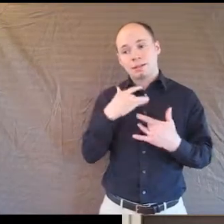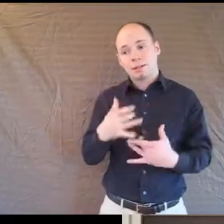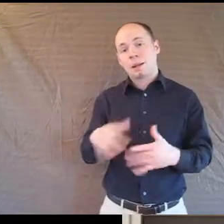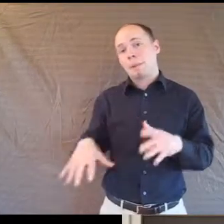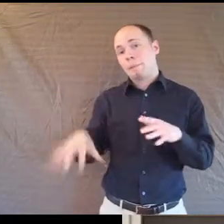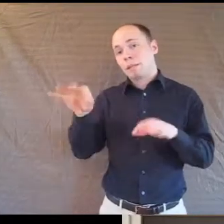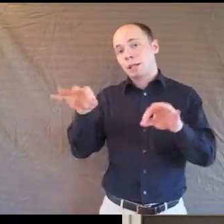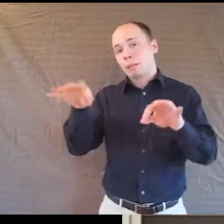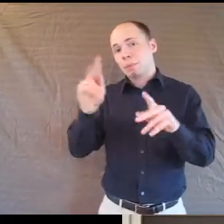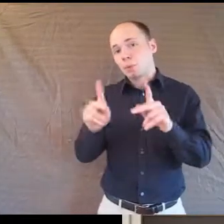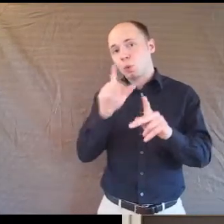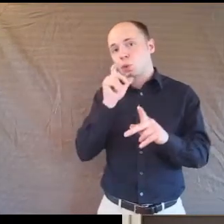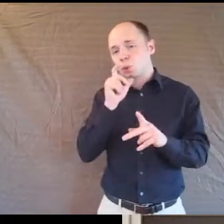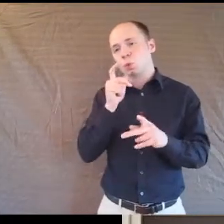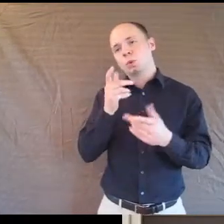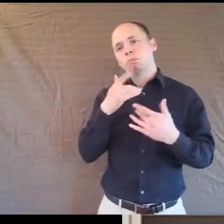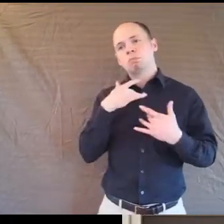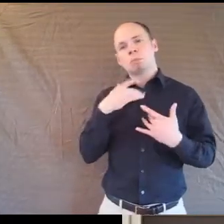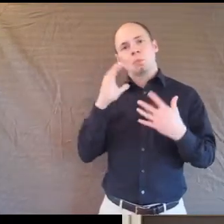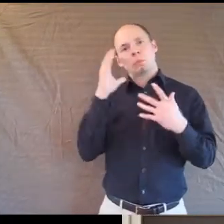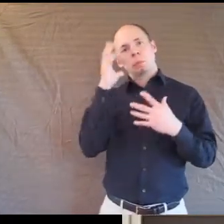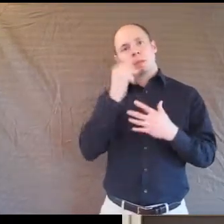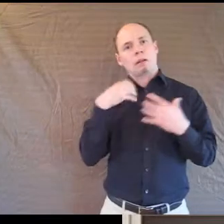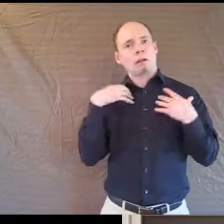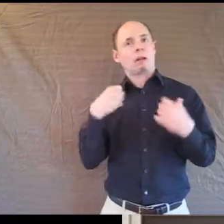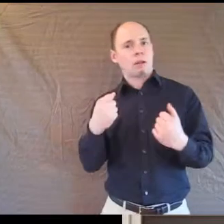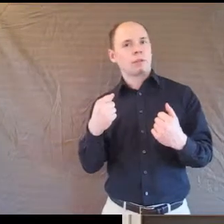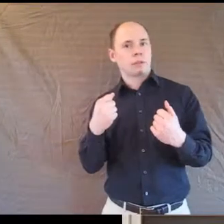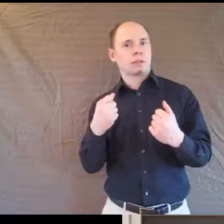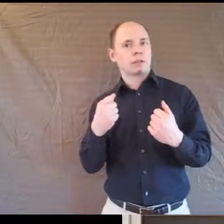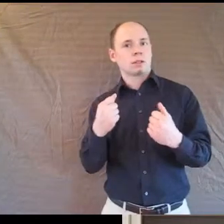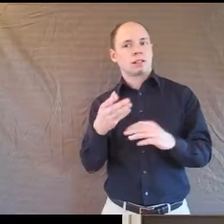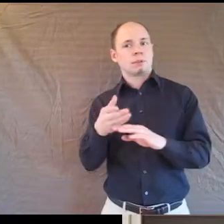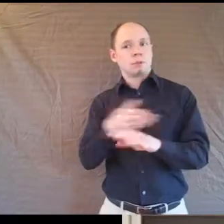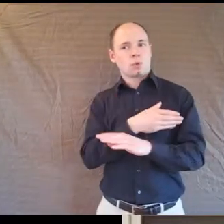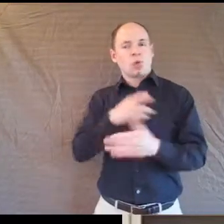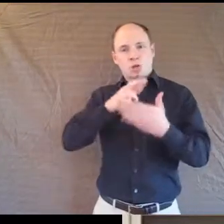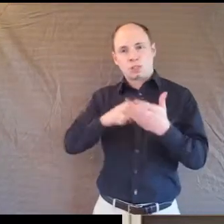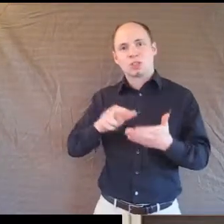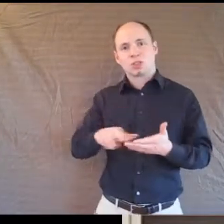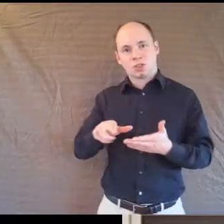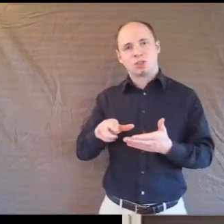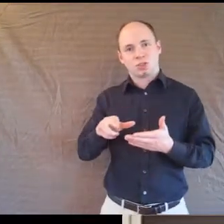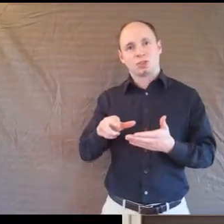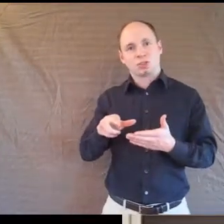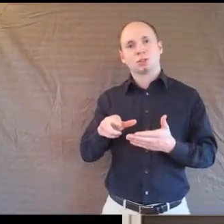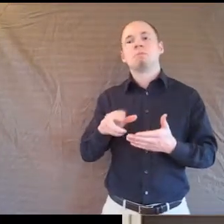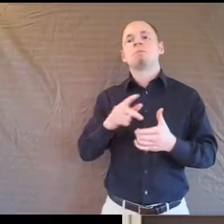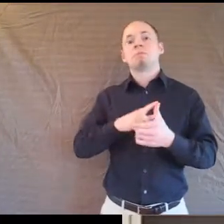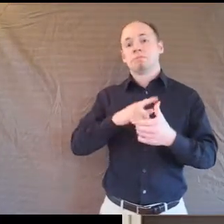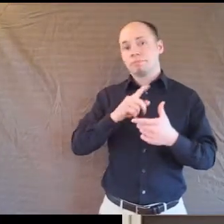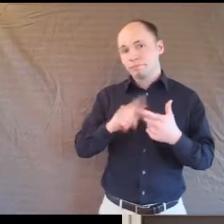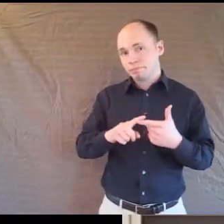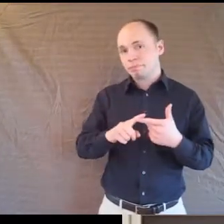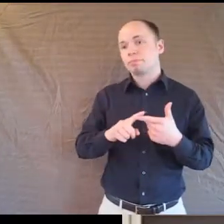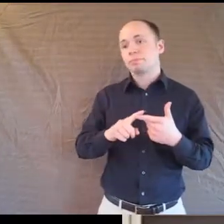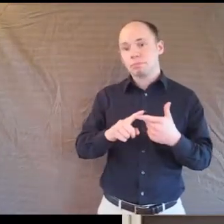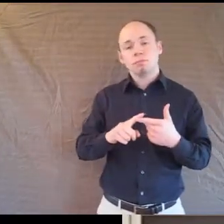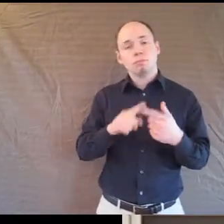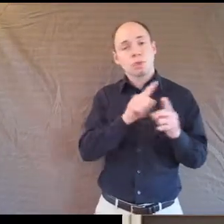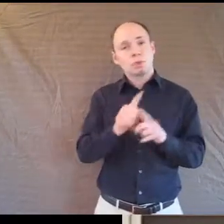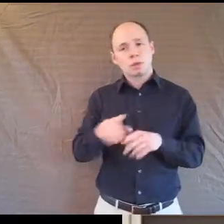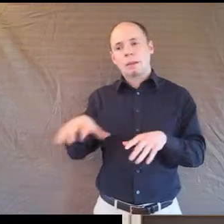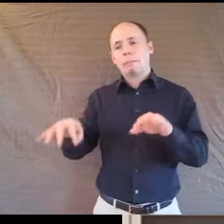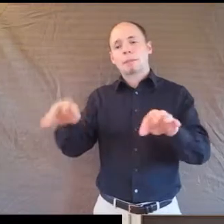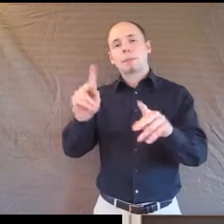who are fairly stable to begin with before they apply those methods. And they also choose people who